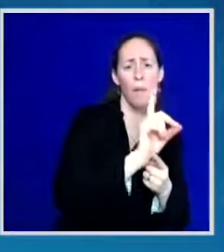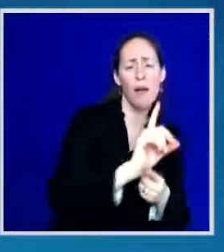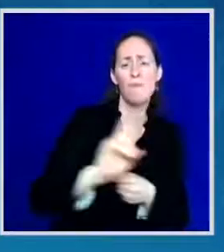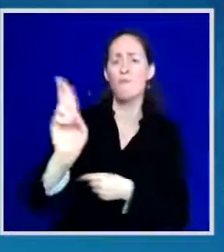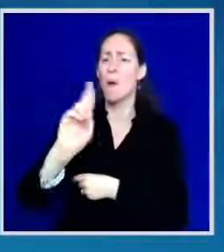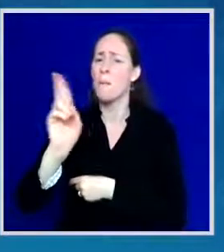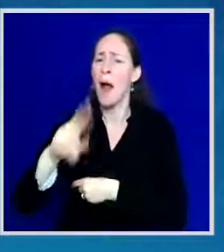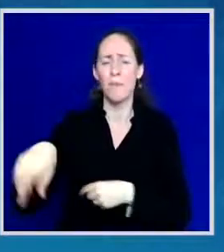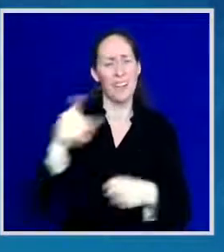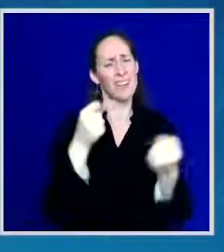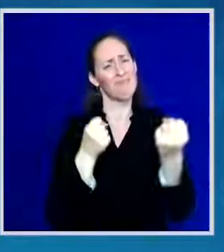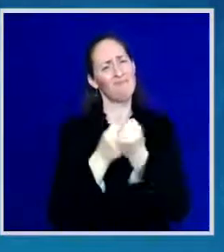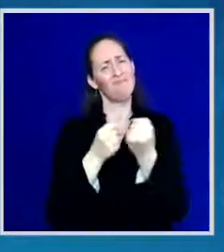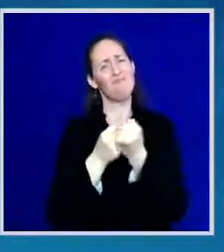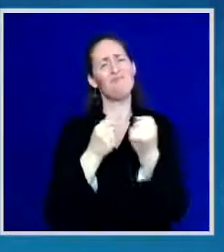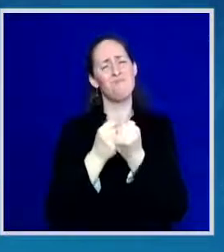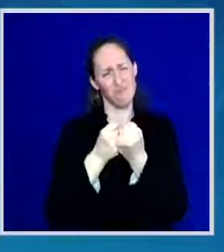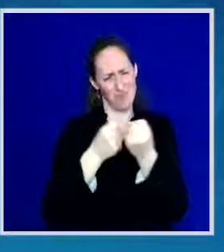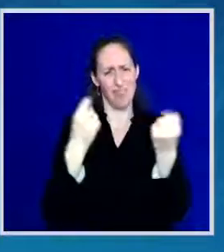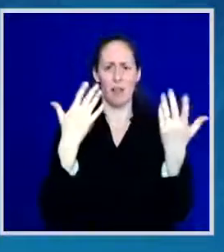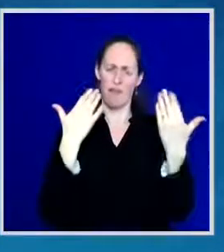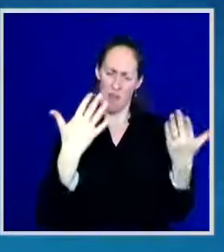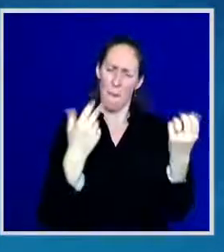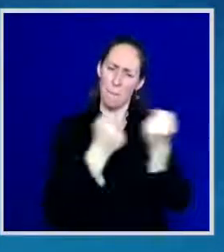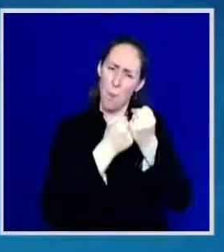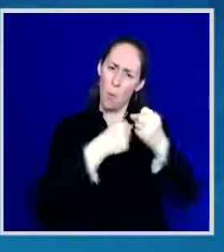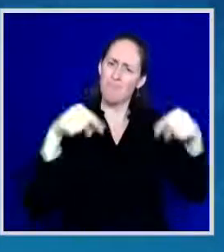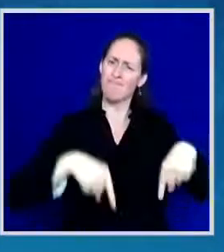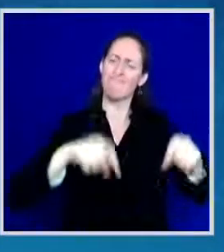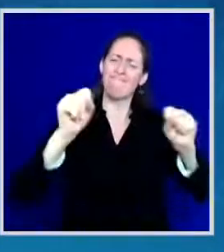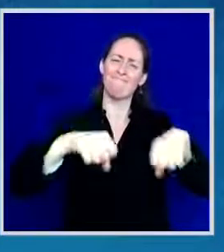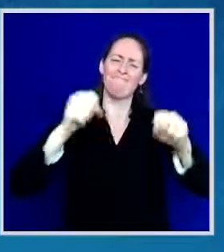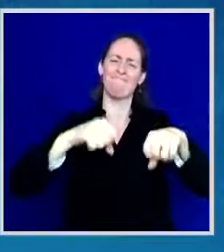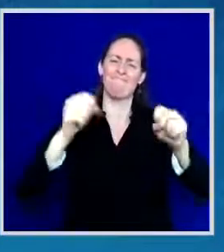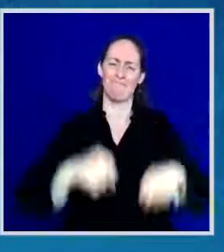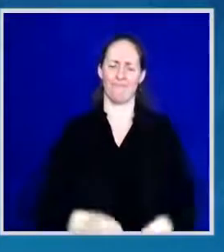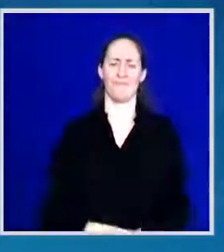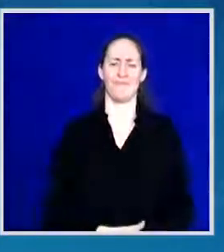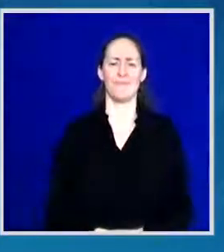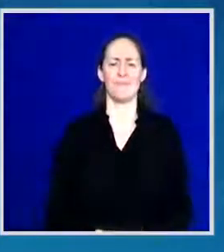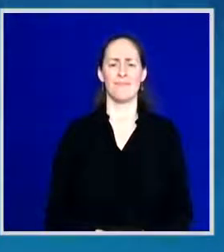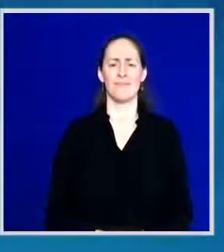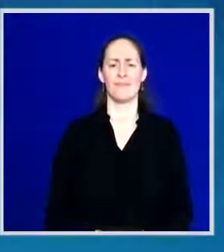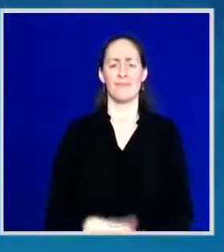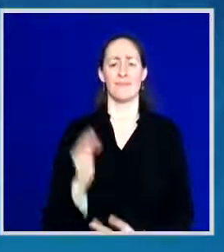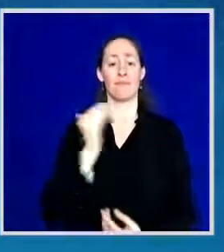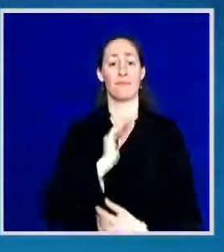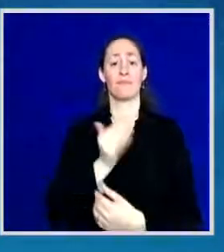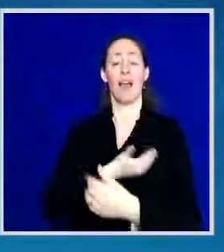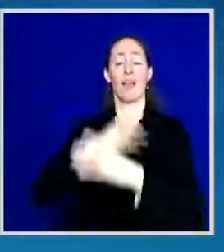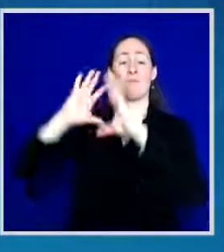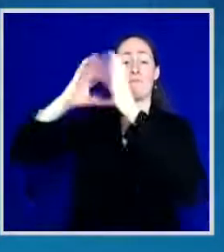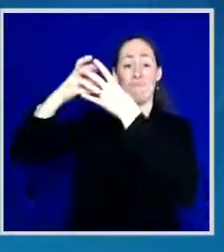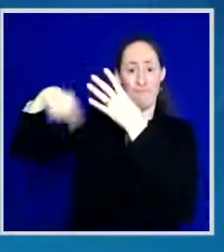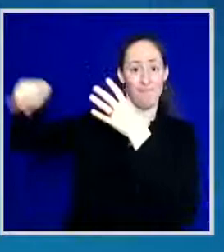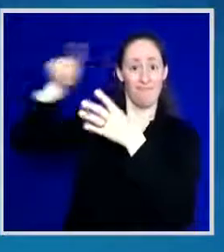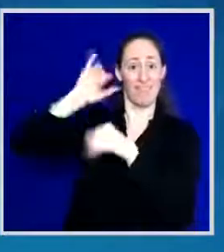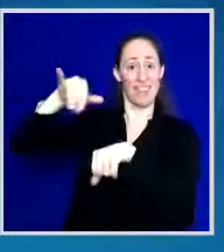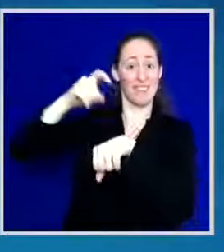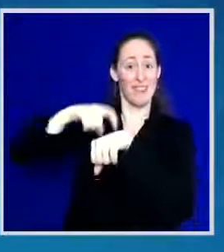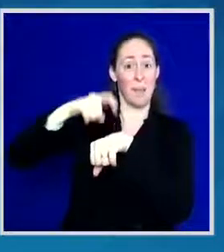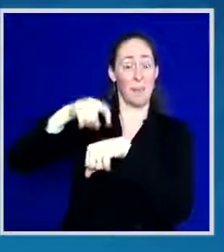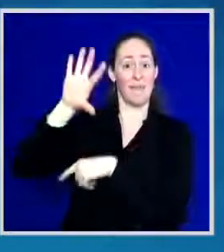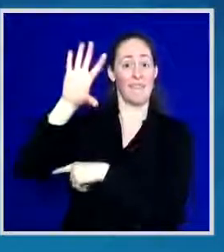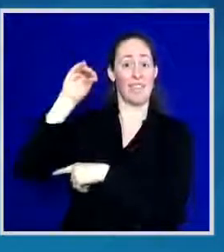their support. And on day 50 of our administration, President Joe Biden signed the American Rescue Plan